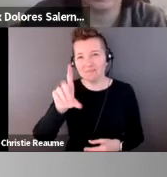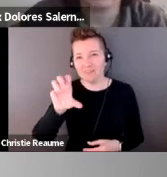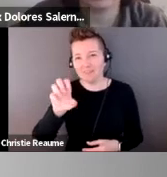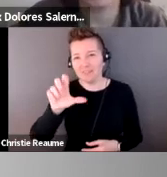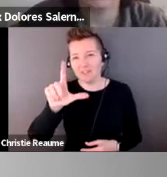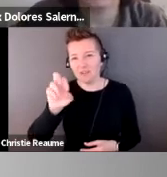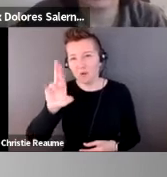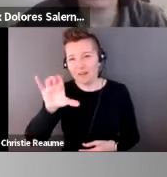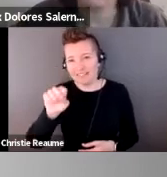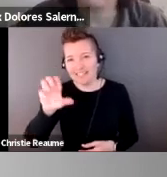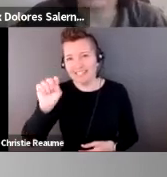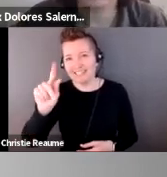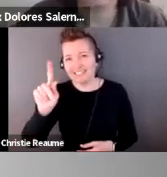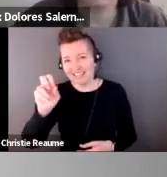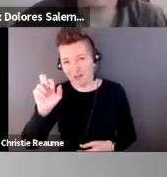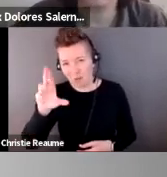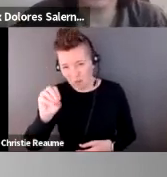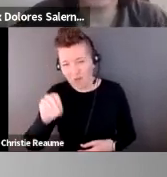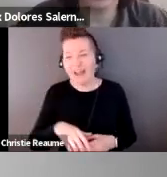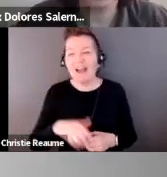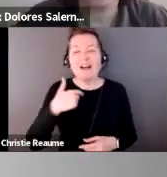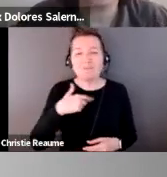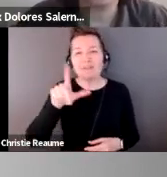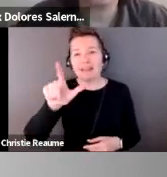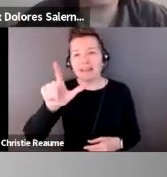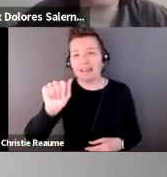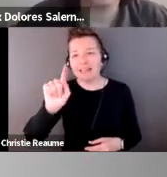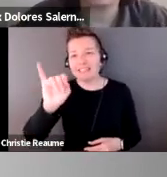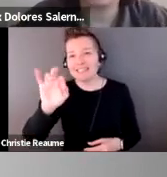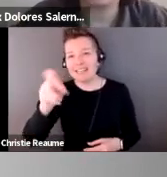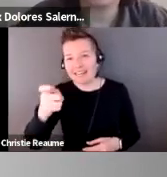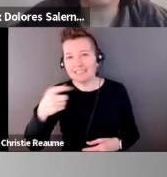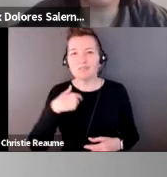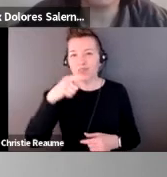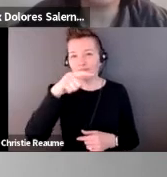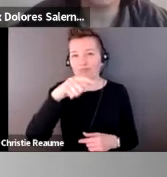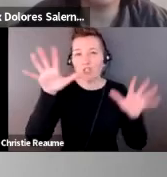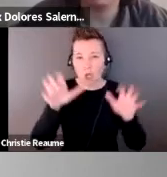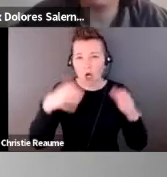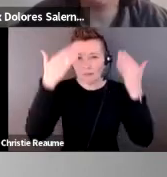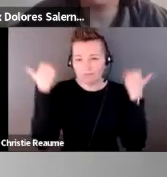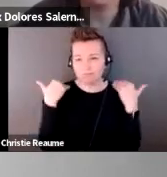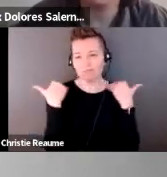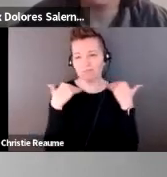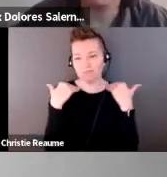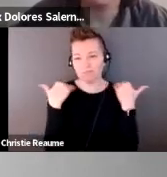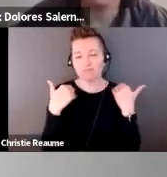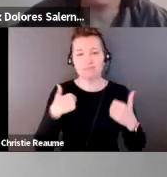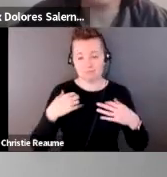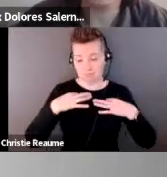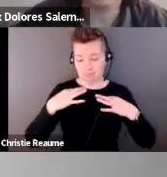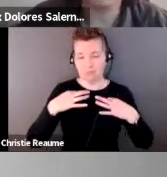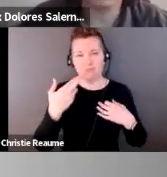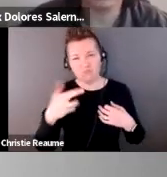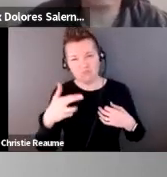person with dark brown hair, just above my shoulders. And I'm wearing a grayish green button up. And